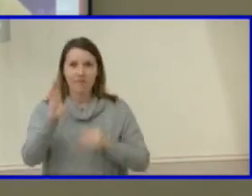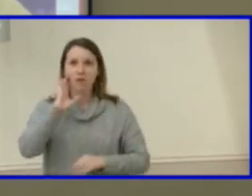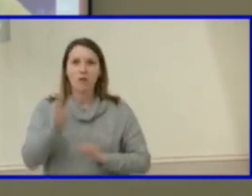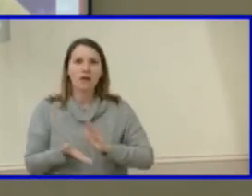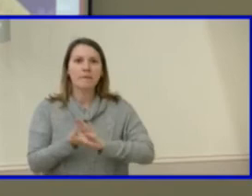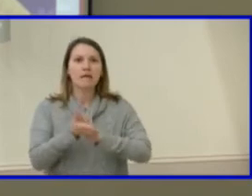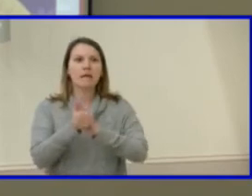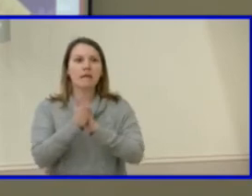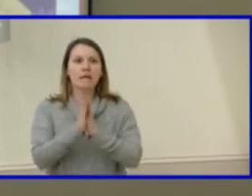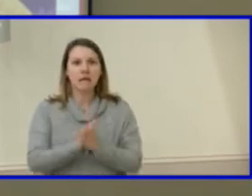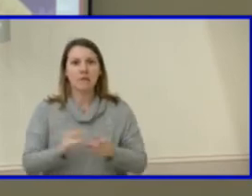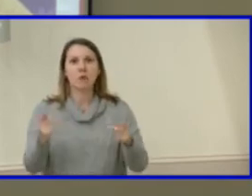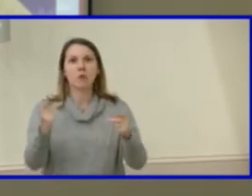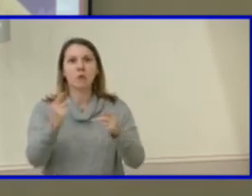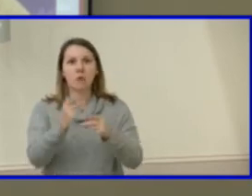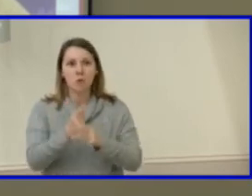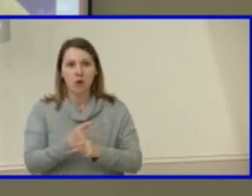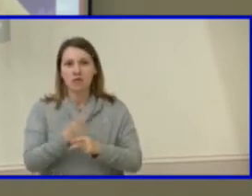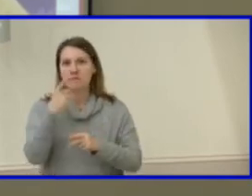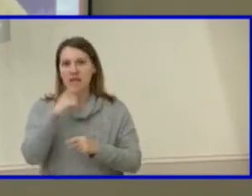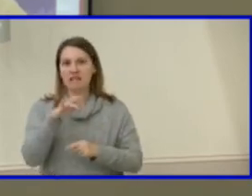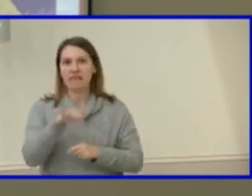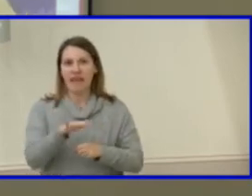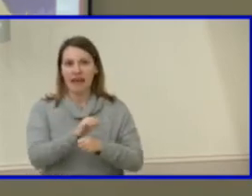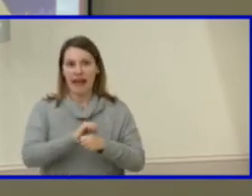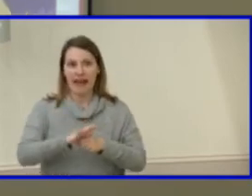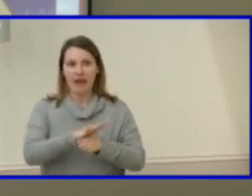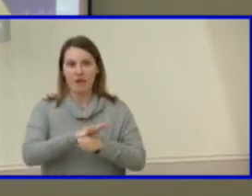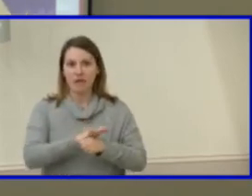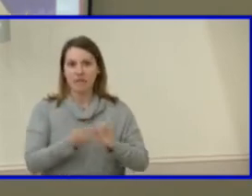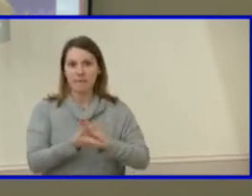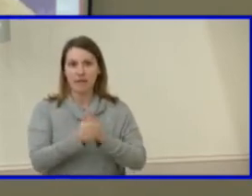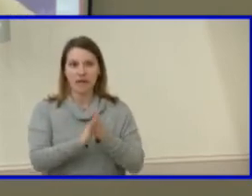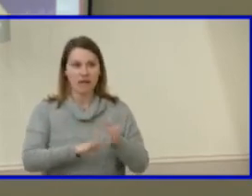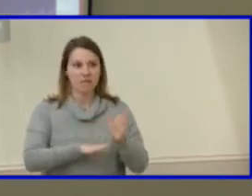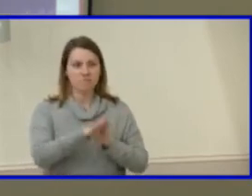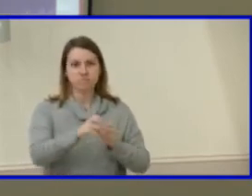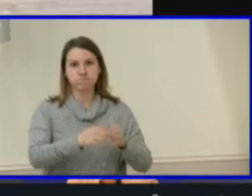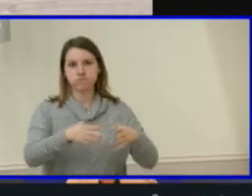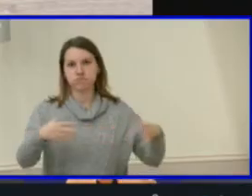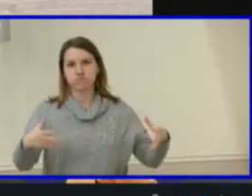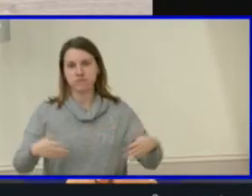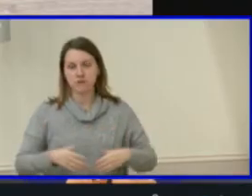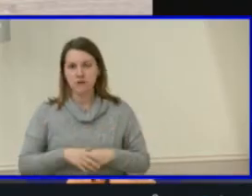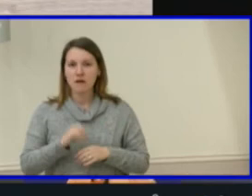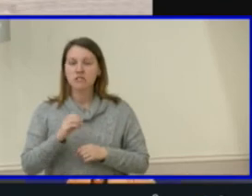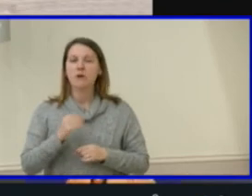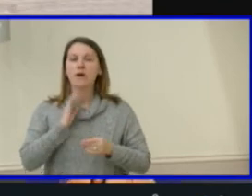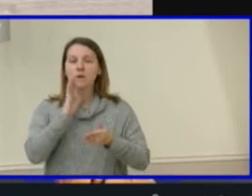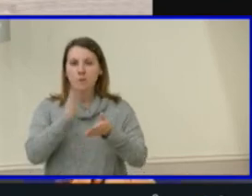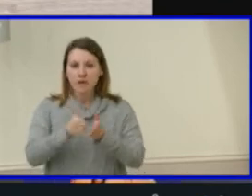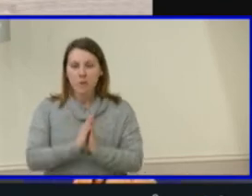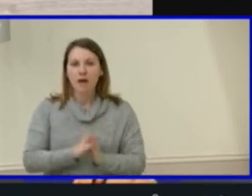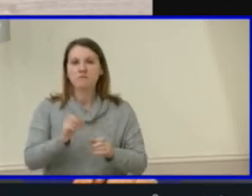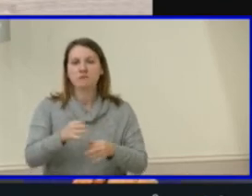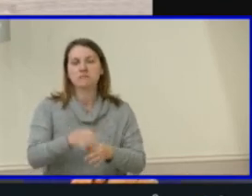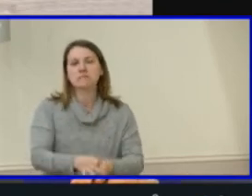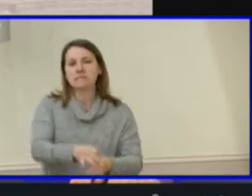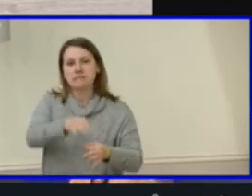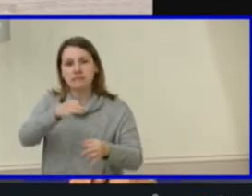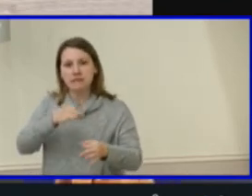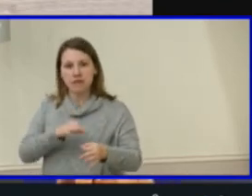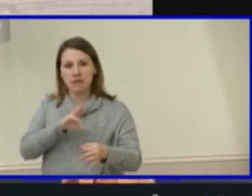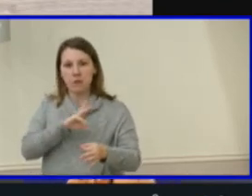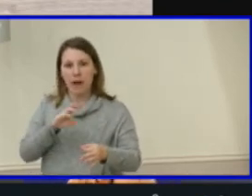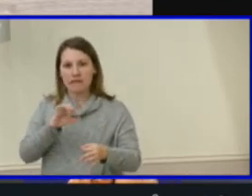based on the development in the area so what i would like to request is that we move that up a year and so i'll let